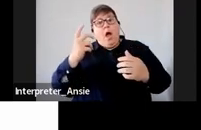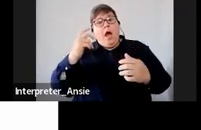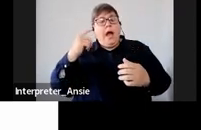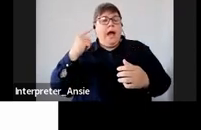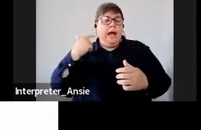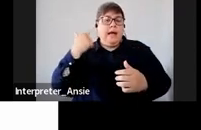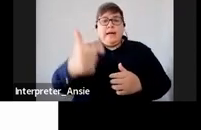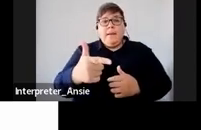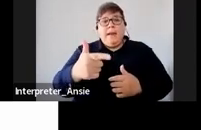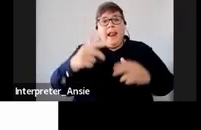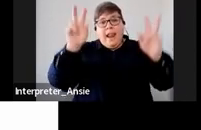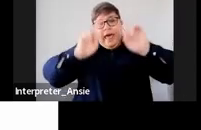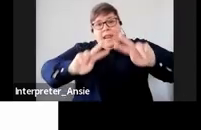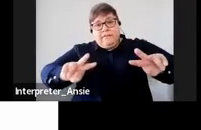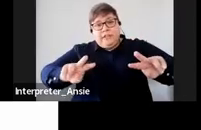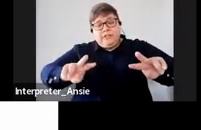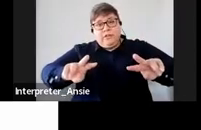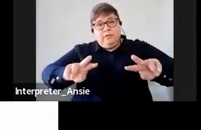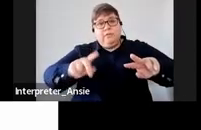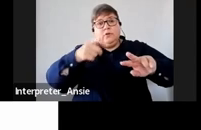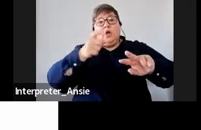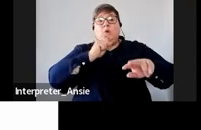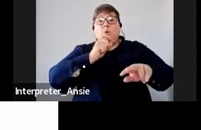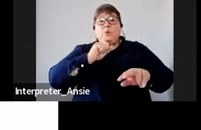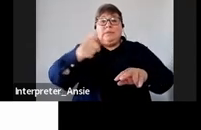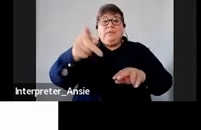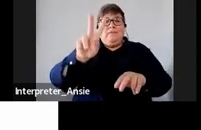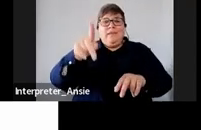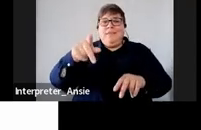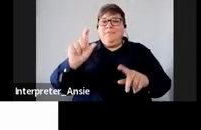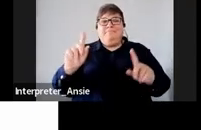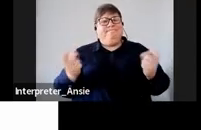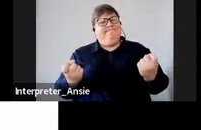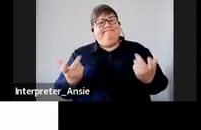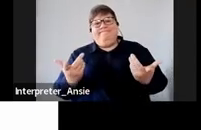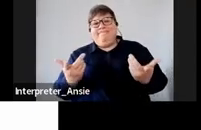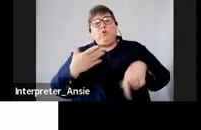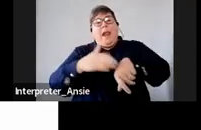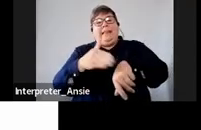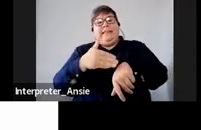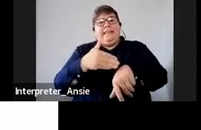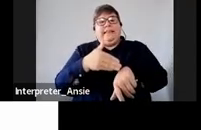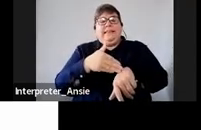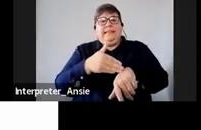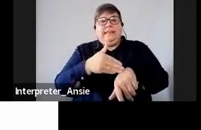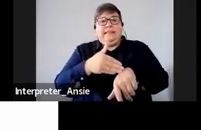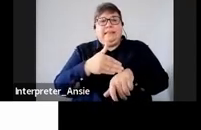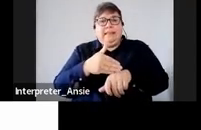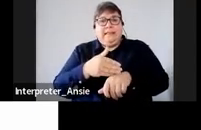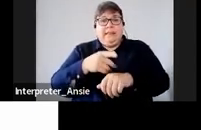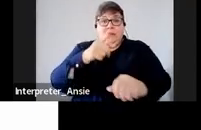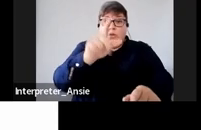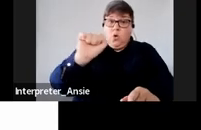unfortunately it's too late for you to make use of the program so the takeaway here is knock at our door